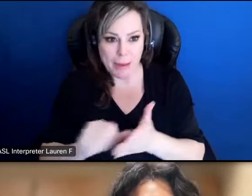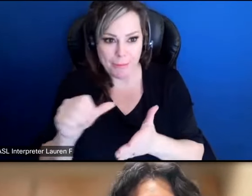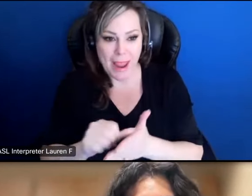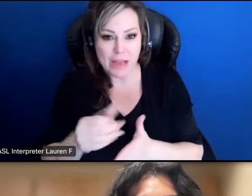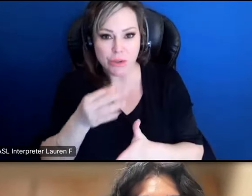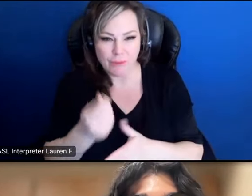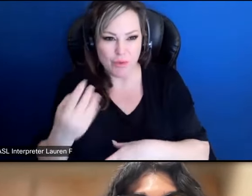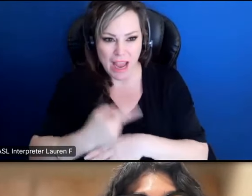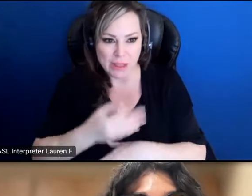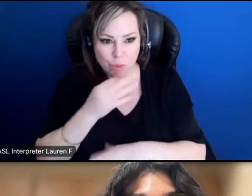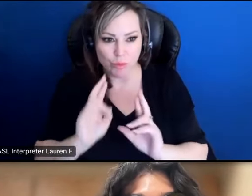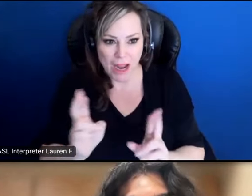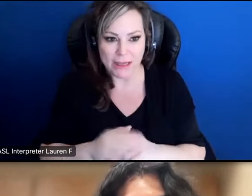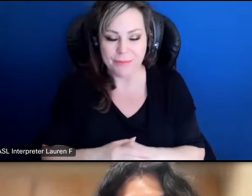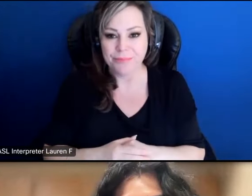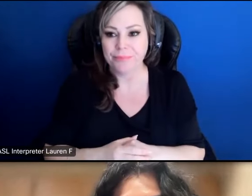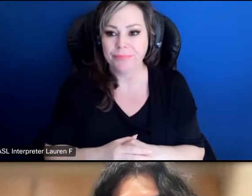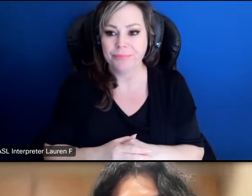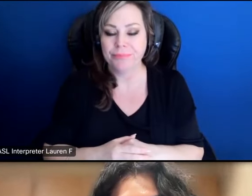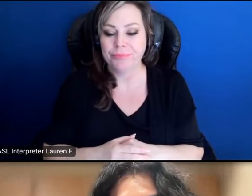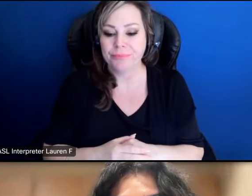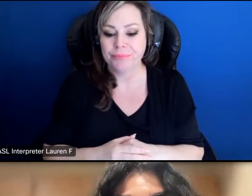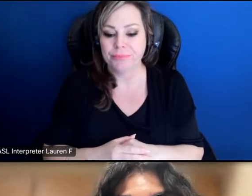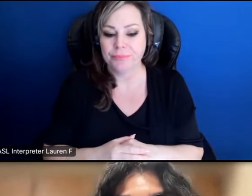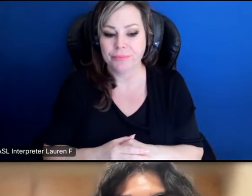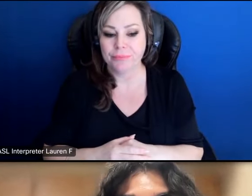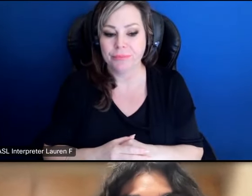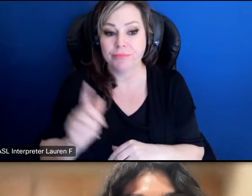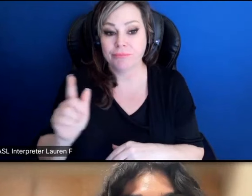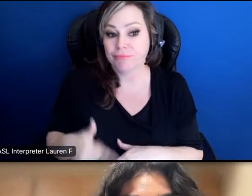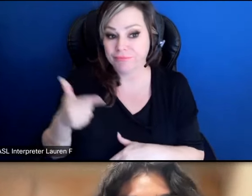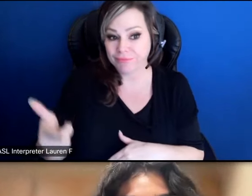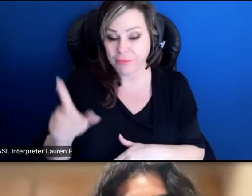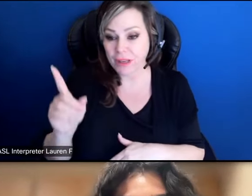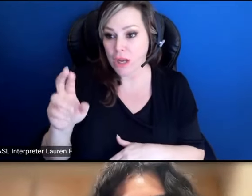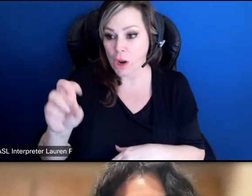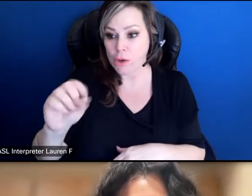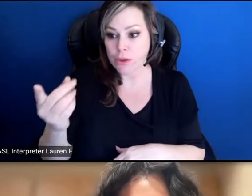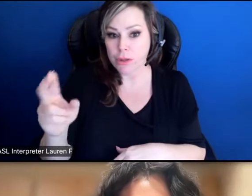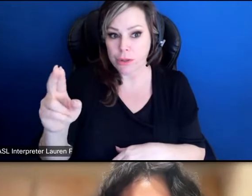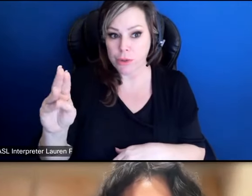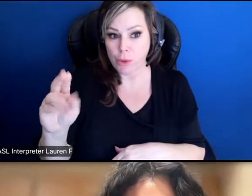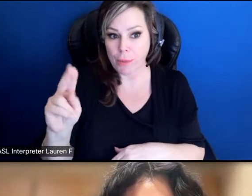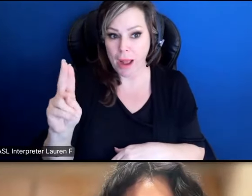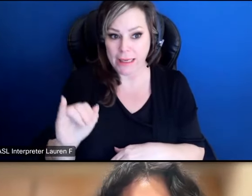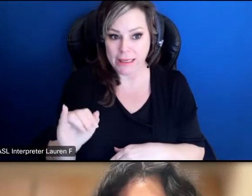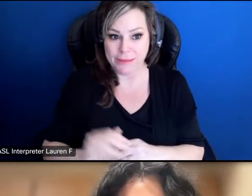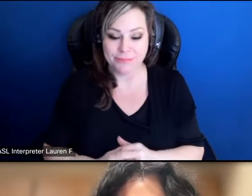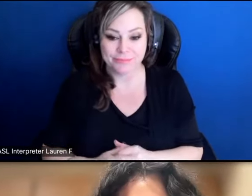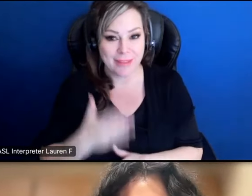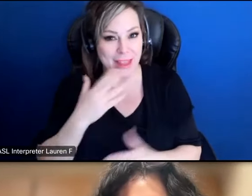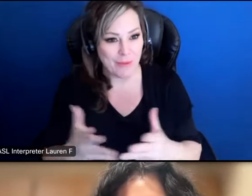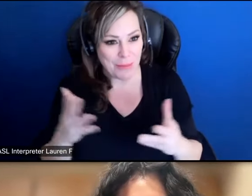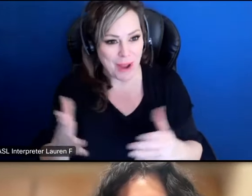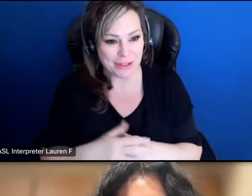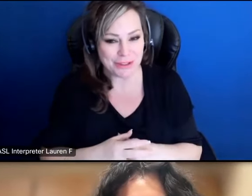coming days uh now to kick it off i'm going to go ahead and toss it over to dr sarmani oh thank you very much